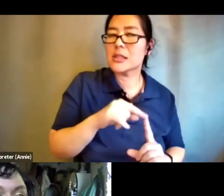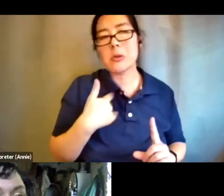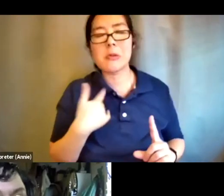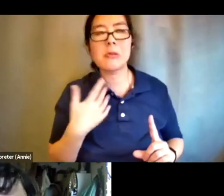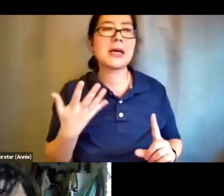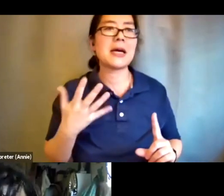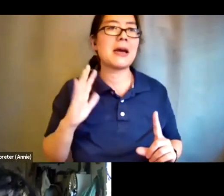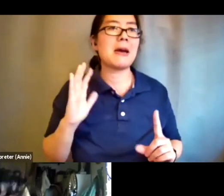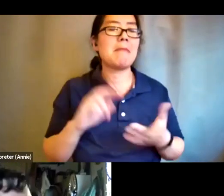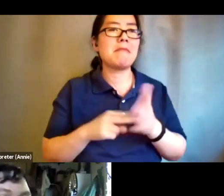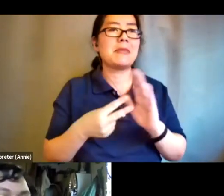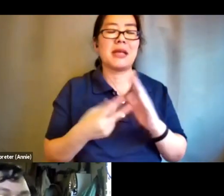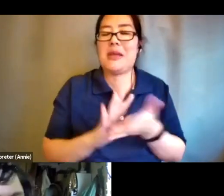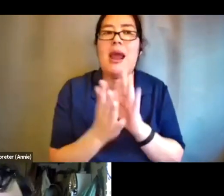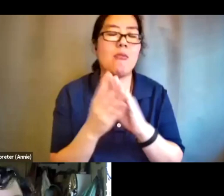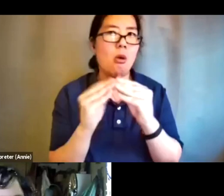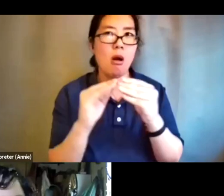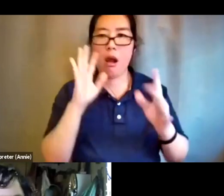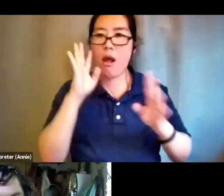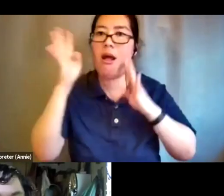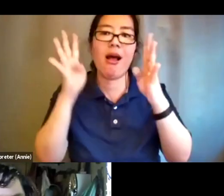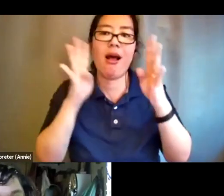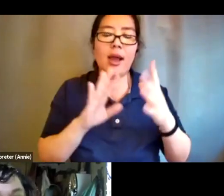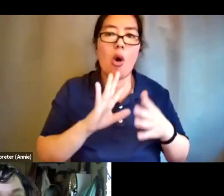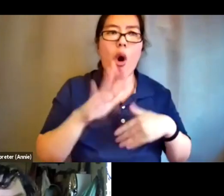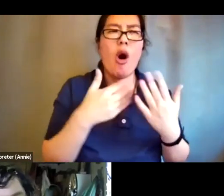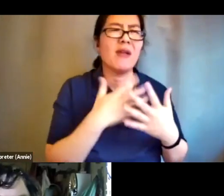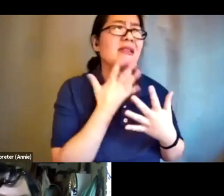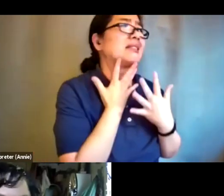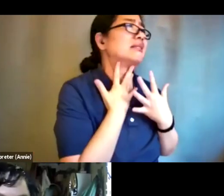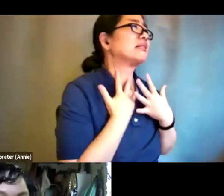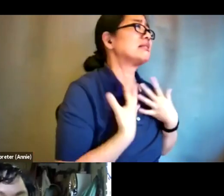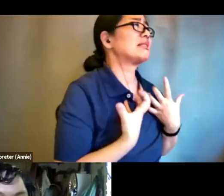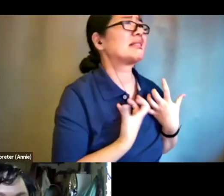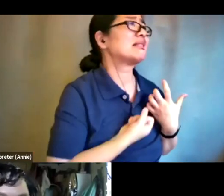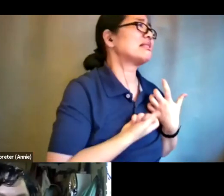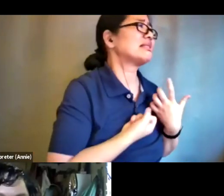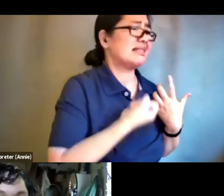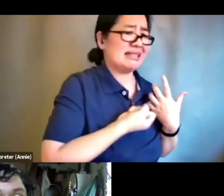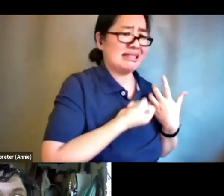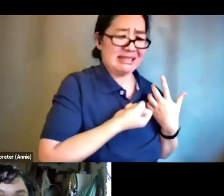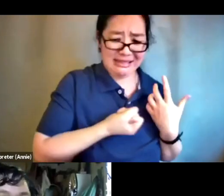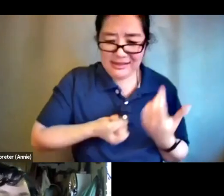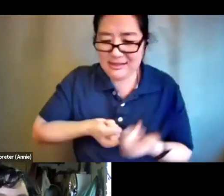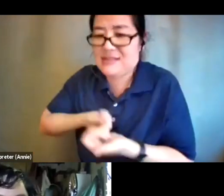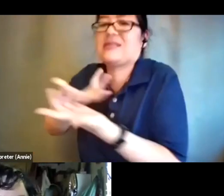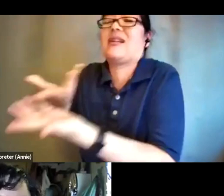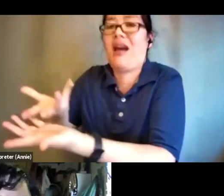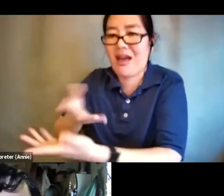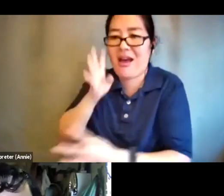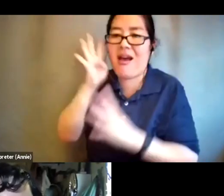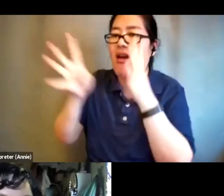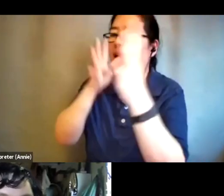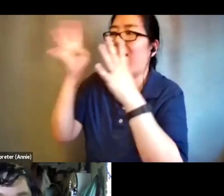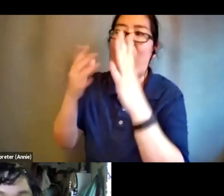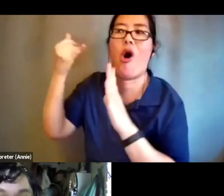my sexual drive went into creating art and i could express all of that passion and